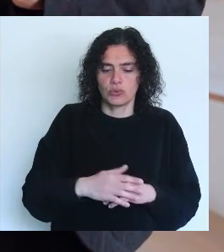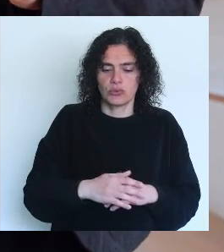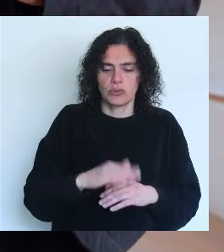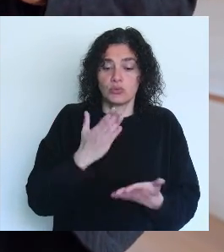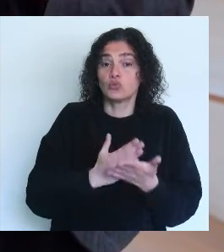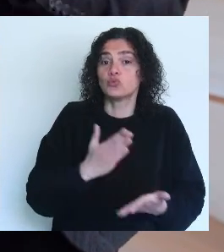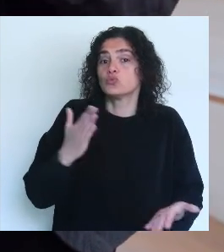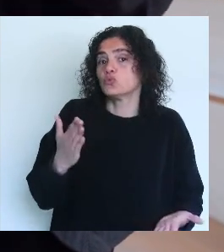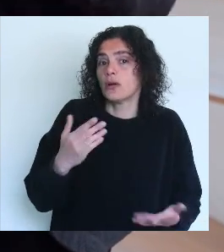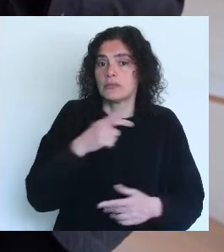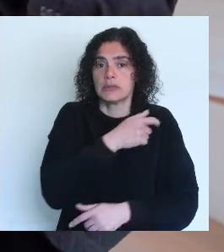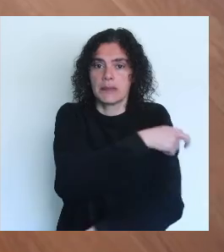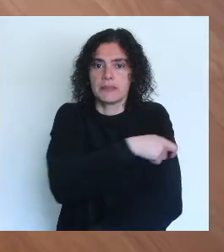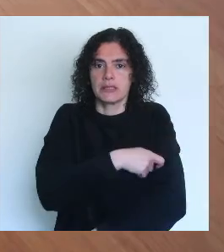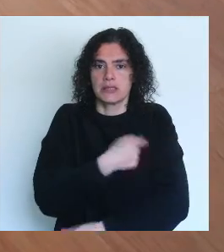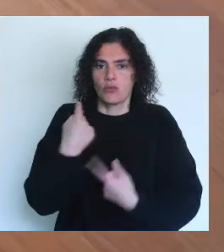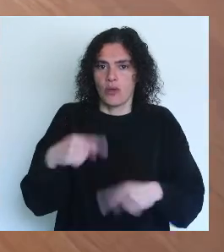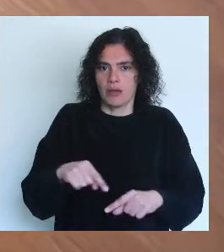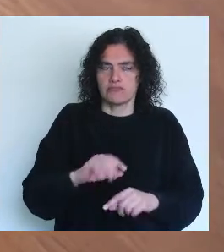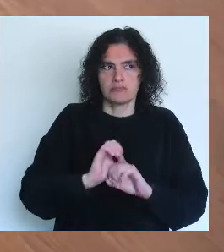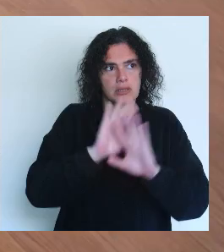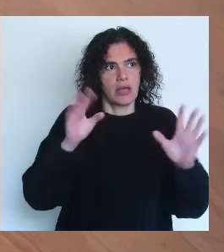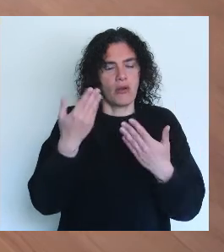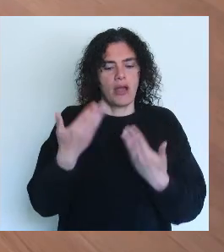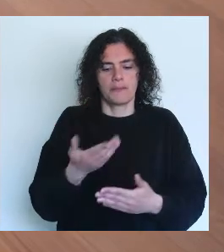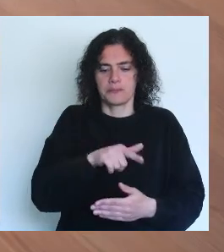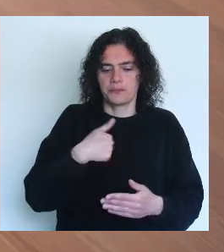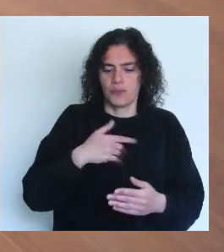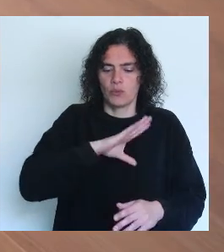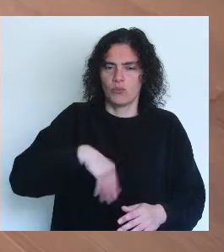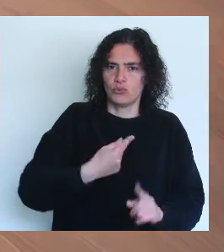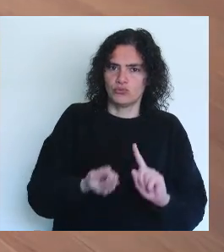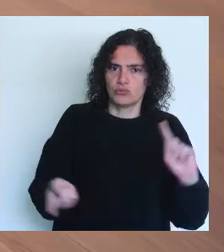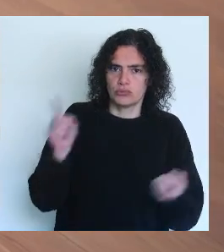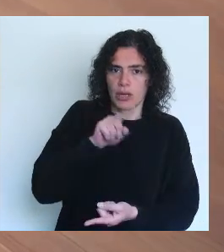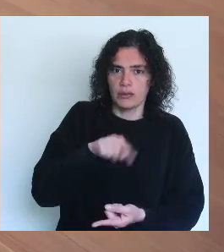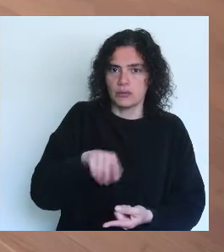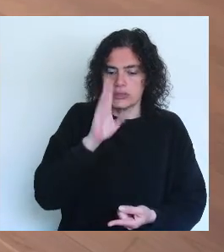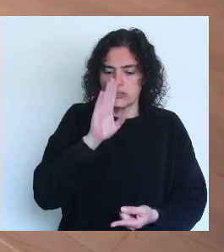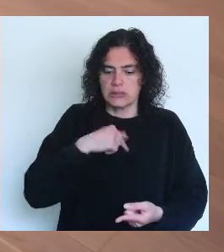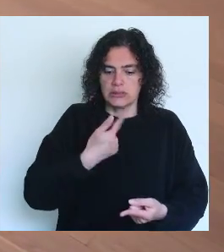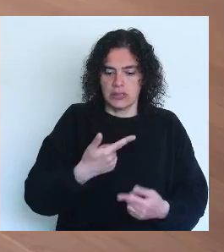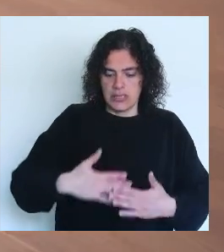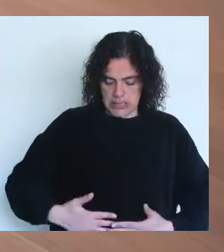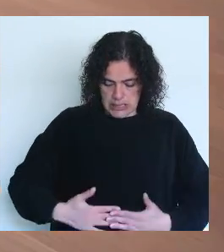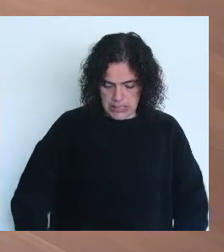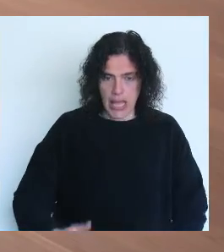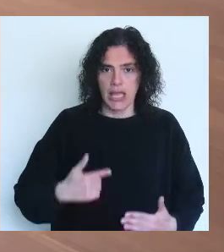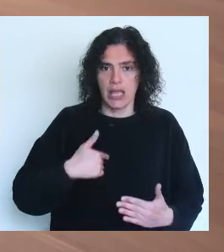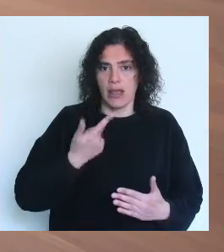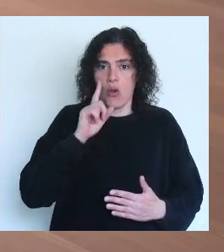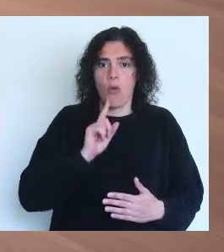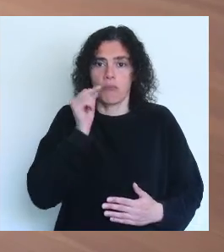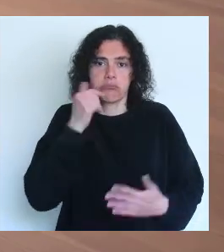is it just representation and of course you have the the world upside down if you wear a